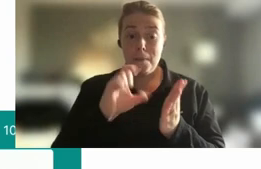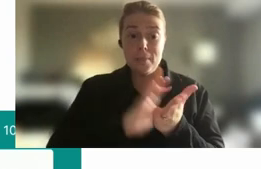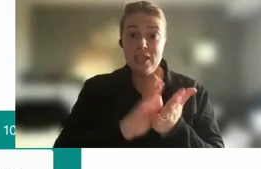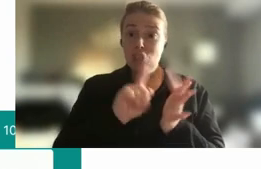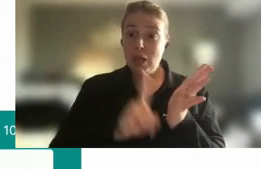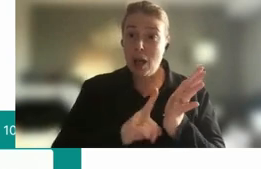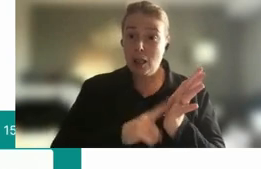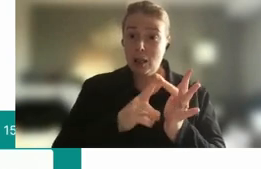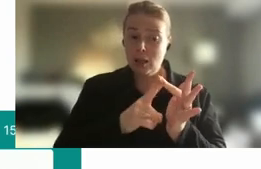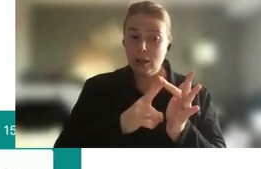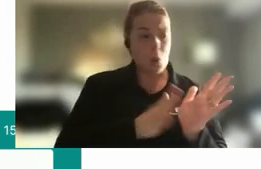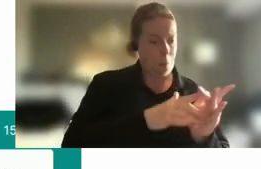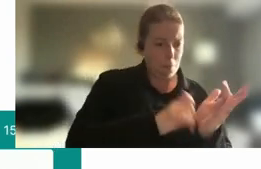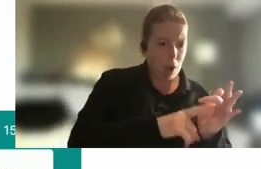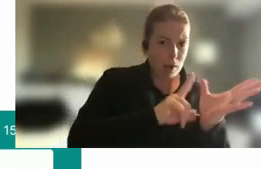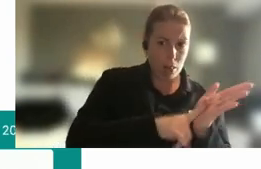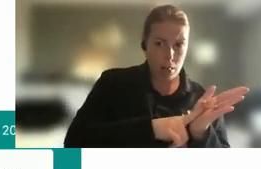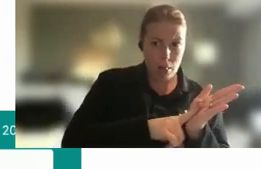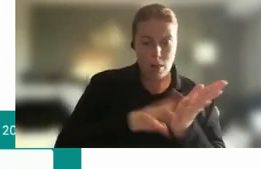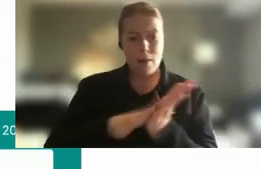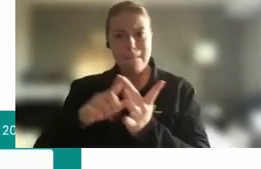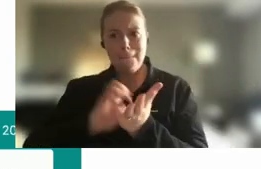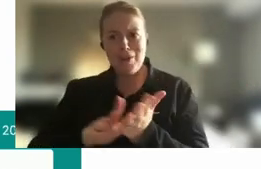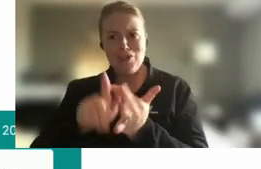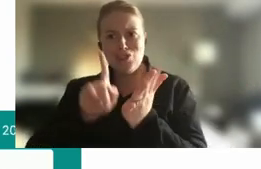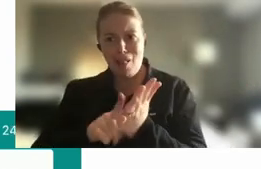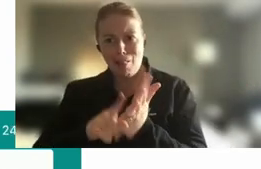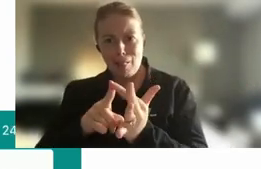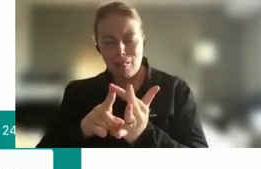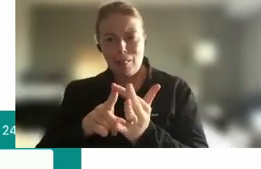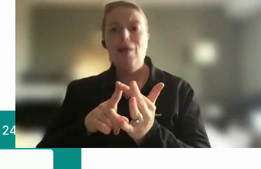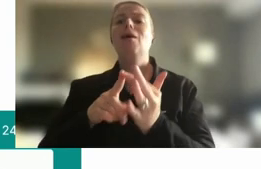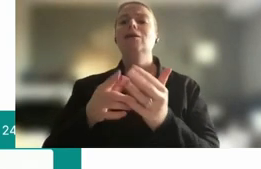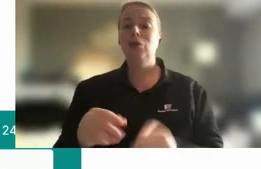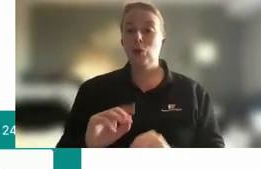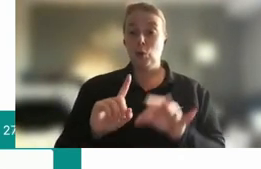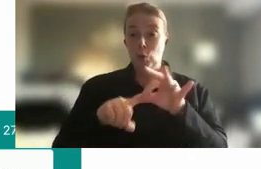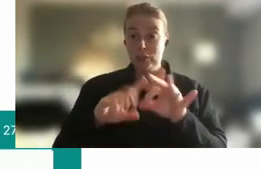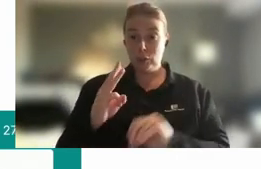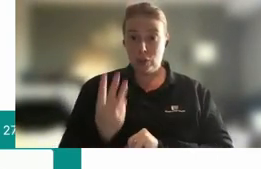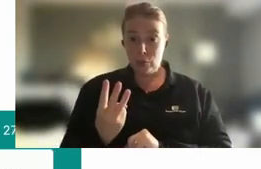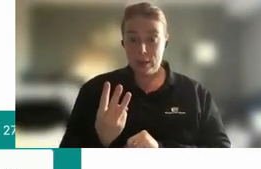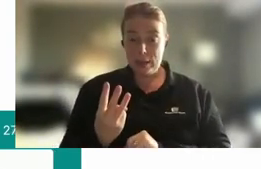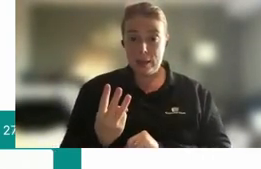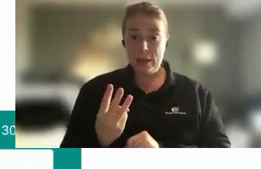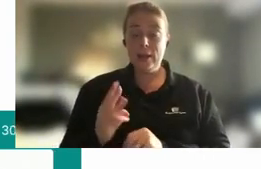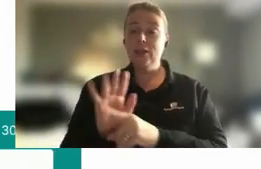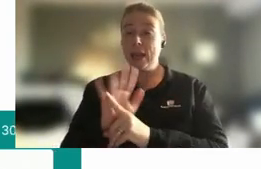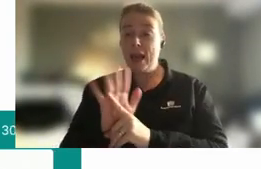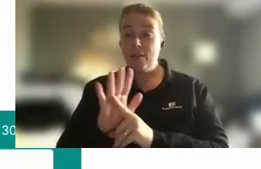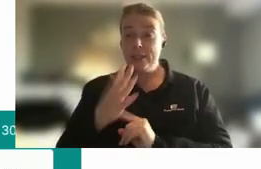Michael and Michelle. Going to the third question. What is the average age of APS employees